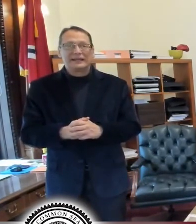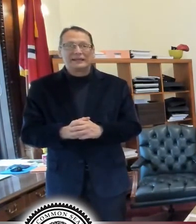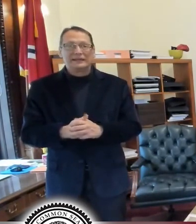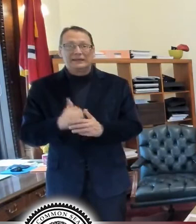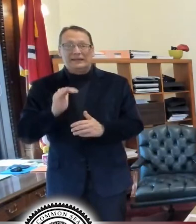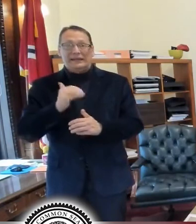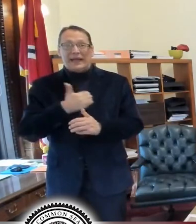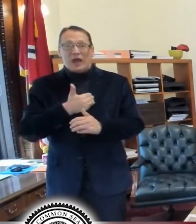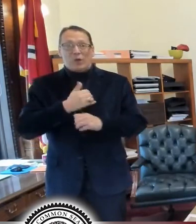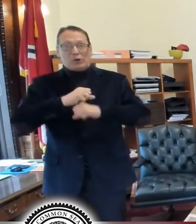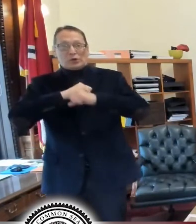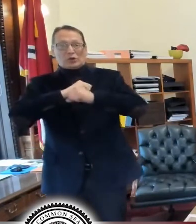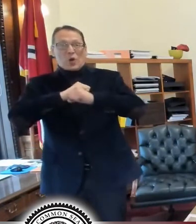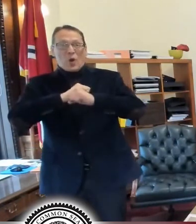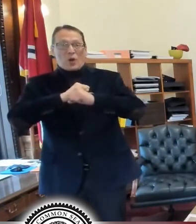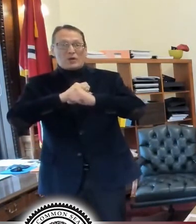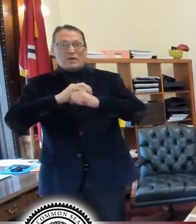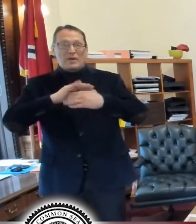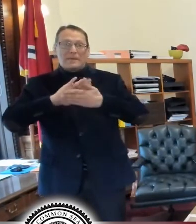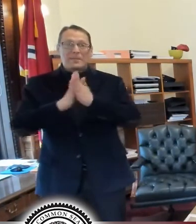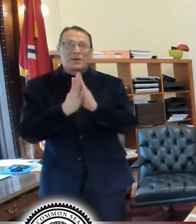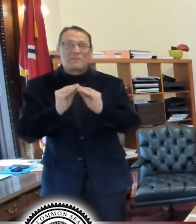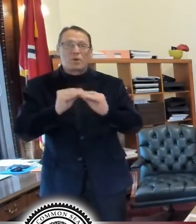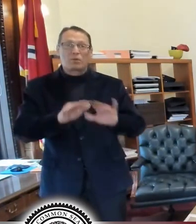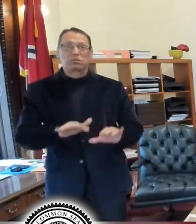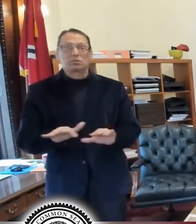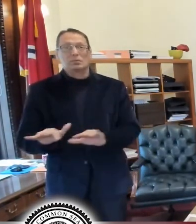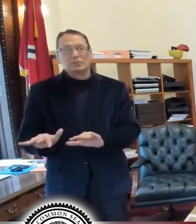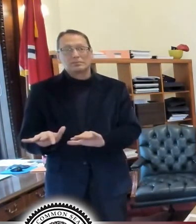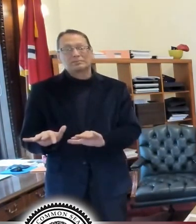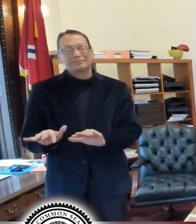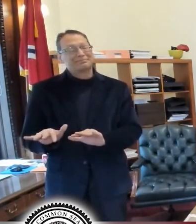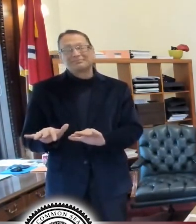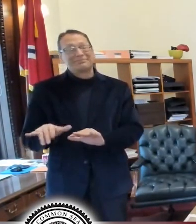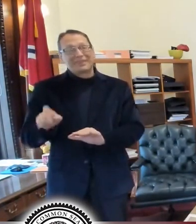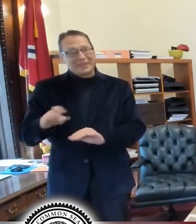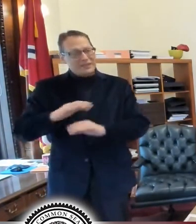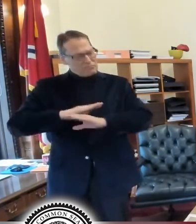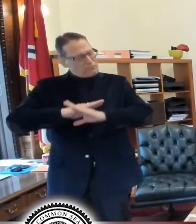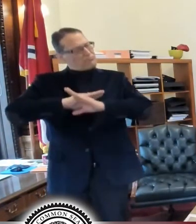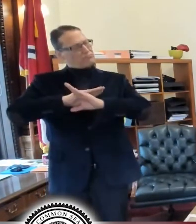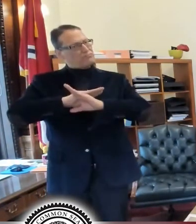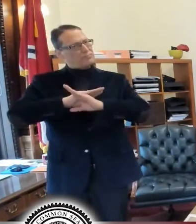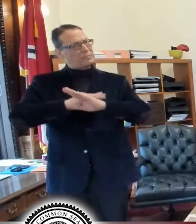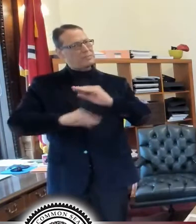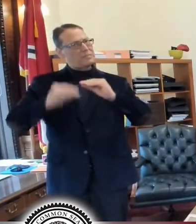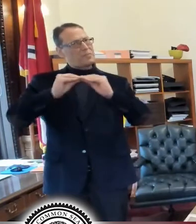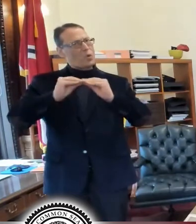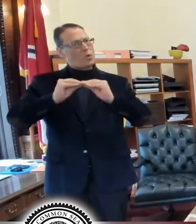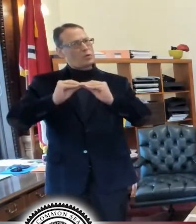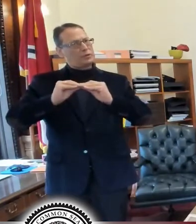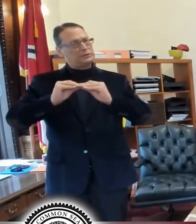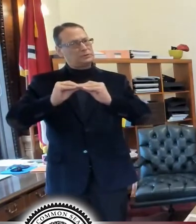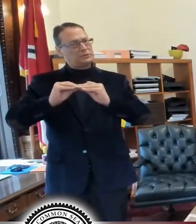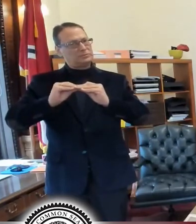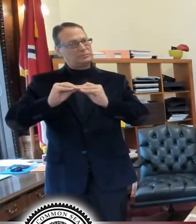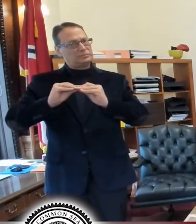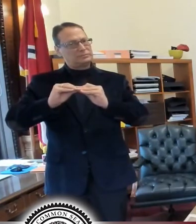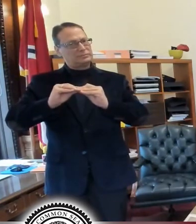letting our guard down. That's, that's what the doctors tell us that they believe, um, is, is the,